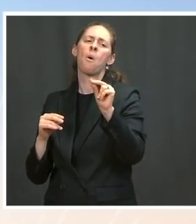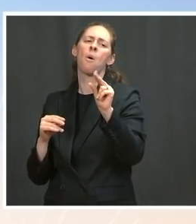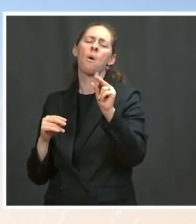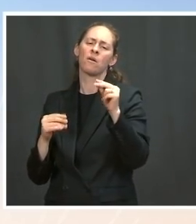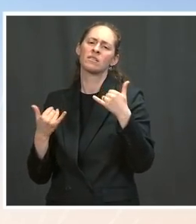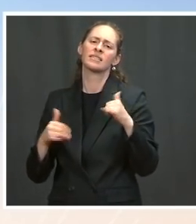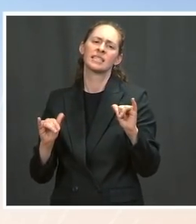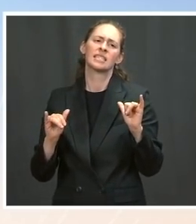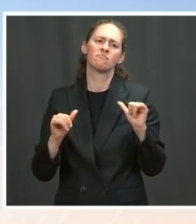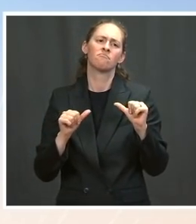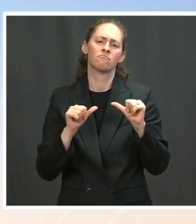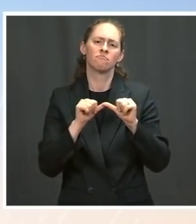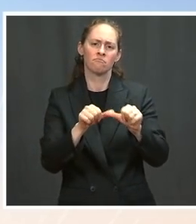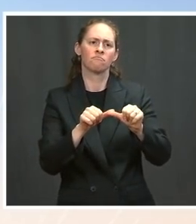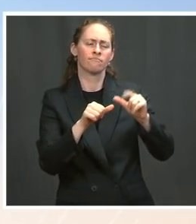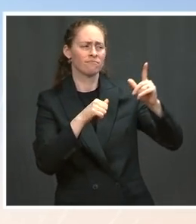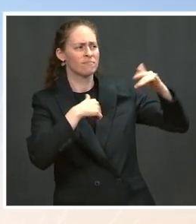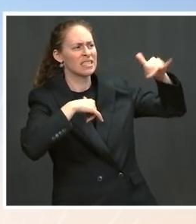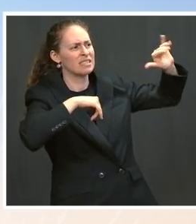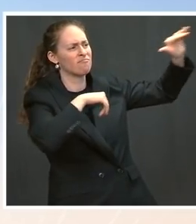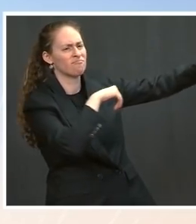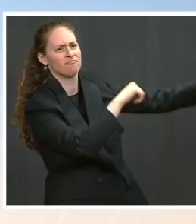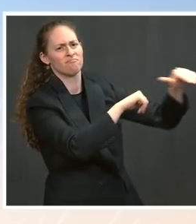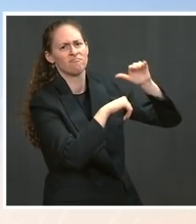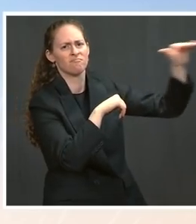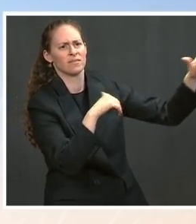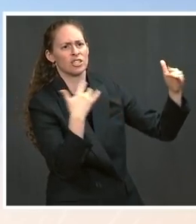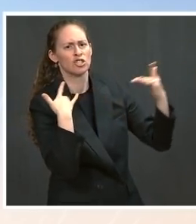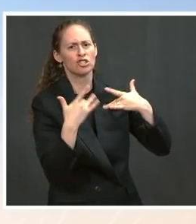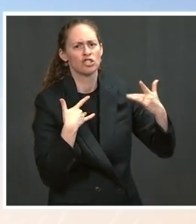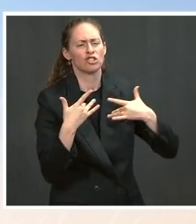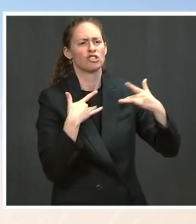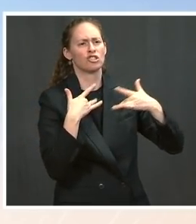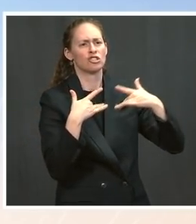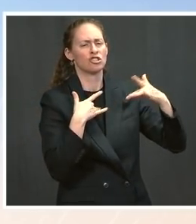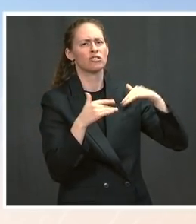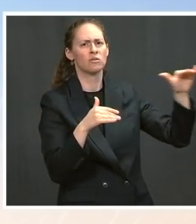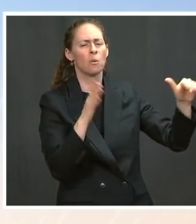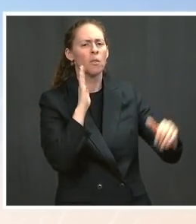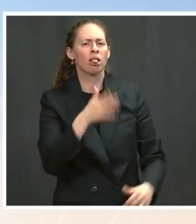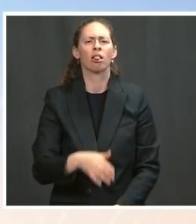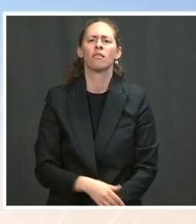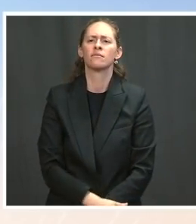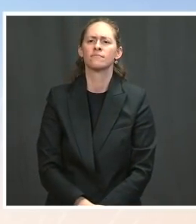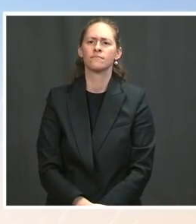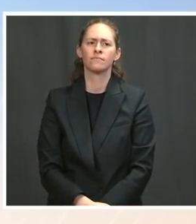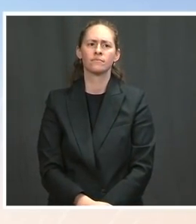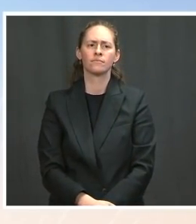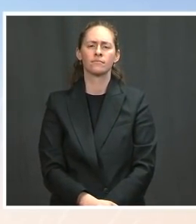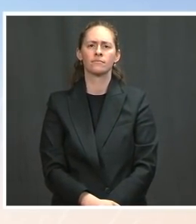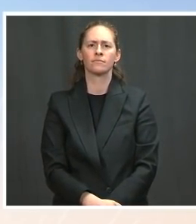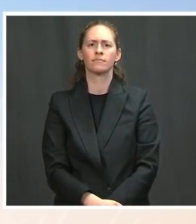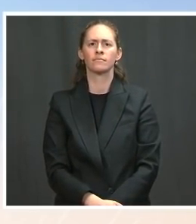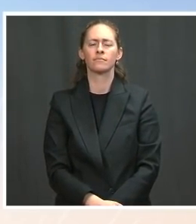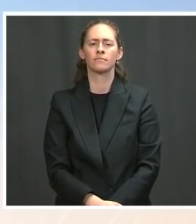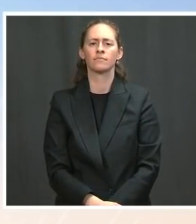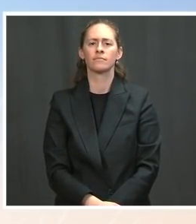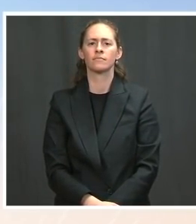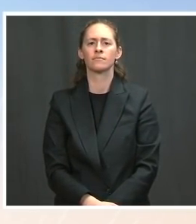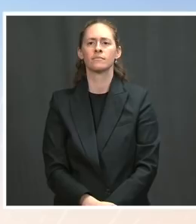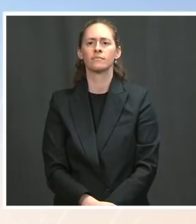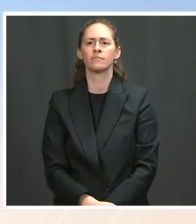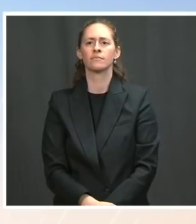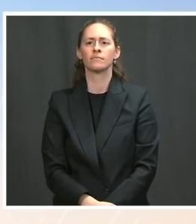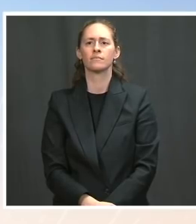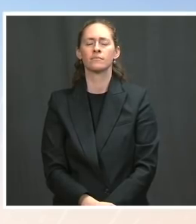voice concern and we will put in place consequences as actions warrant. The And just one more on vaccine holdover from Tuesday. The President